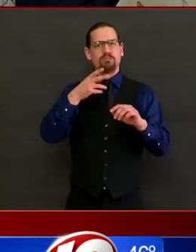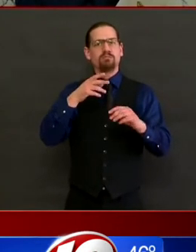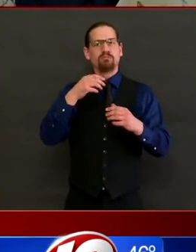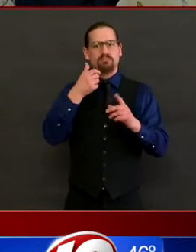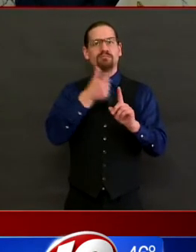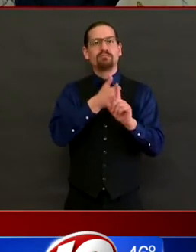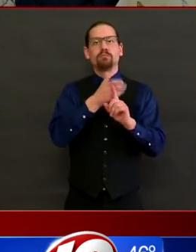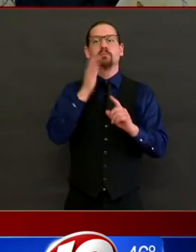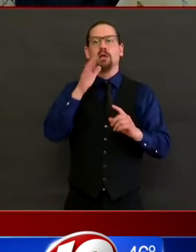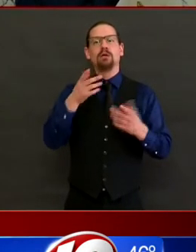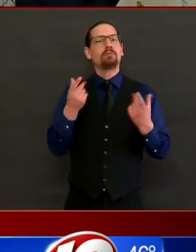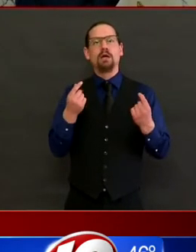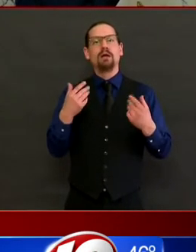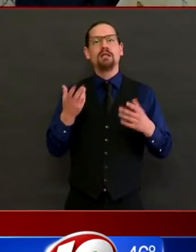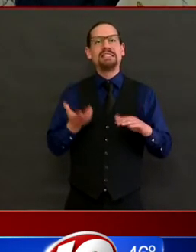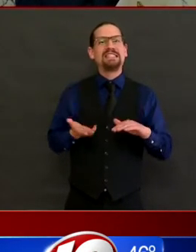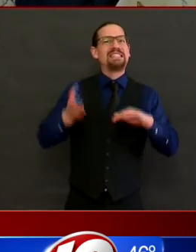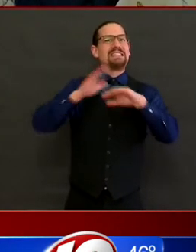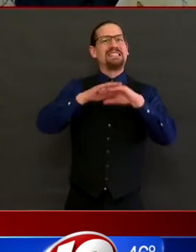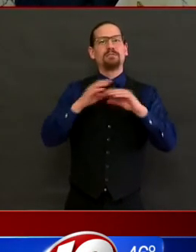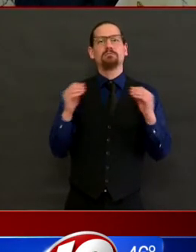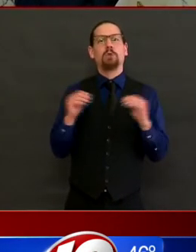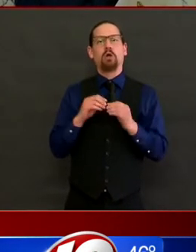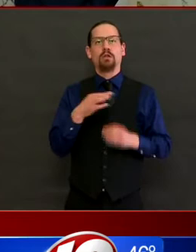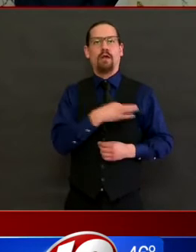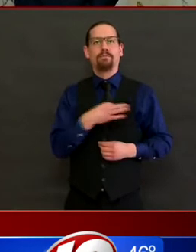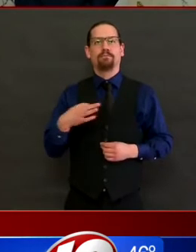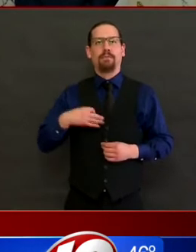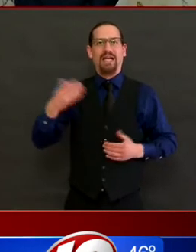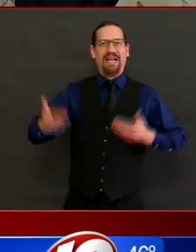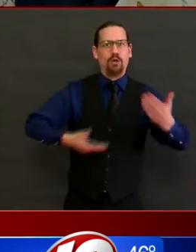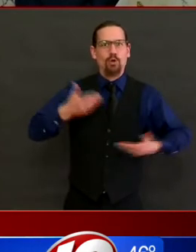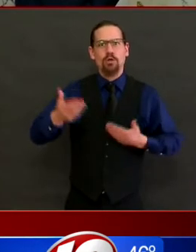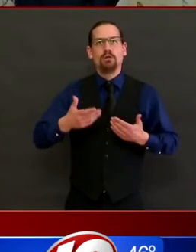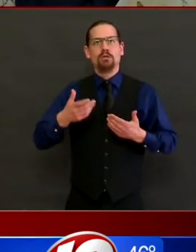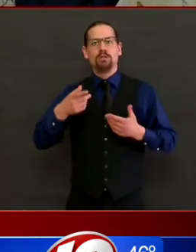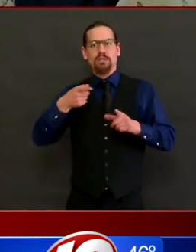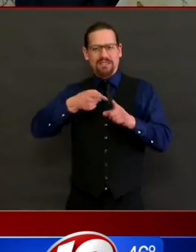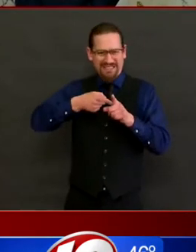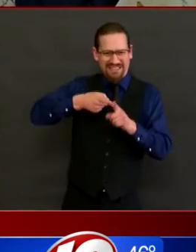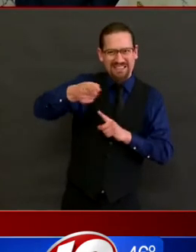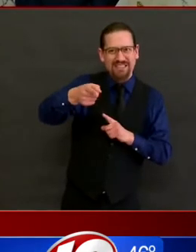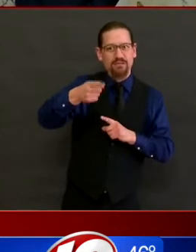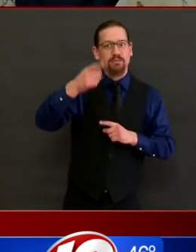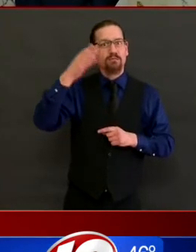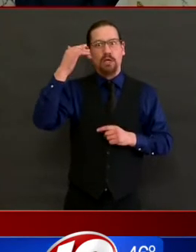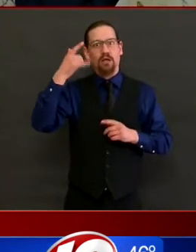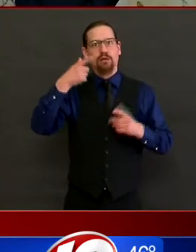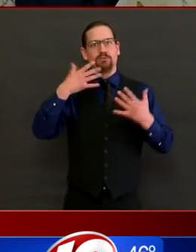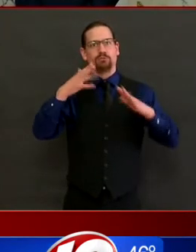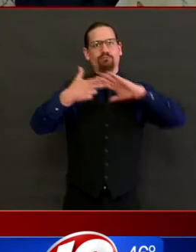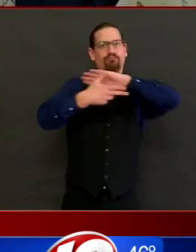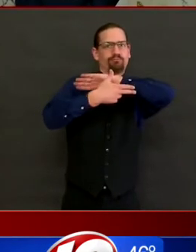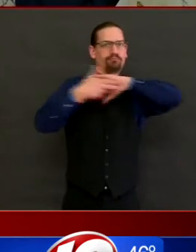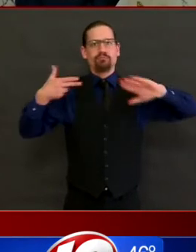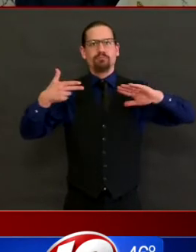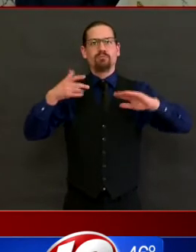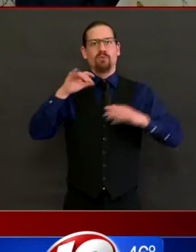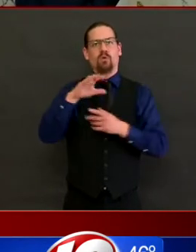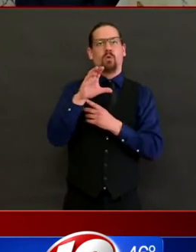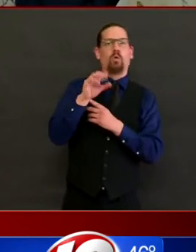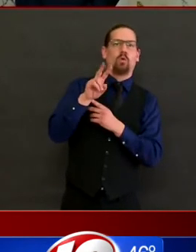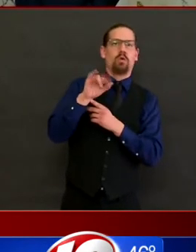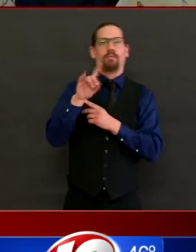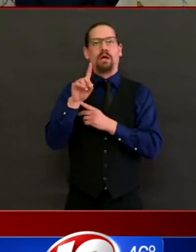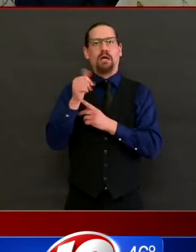with this designation and we will make sure that they have all of the PPE that they have need to be able